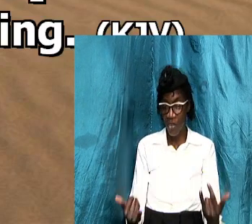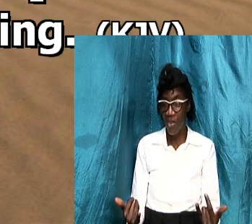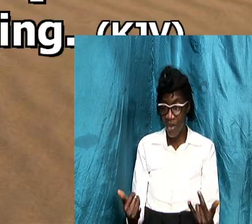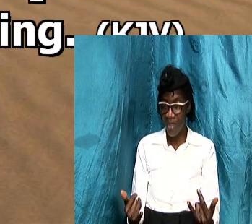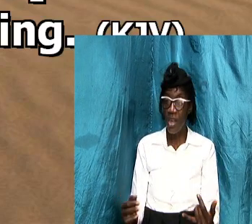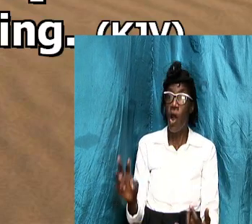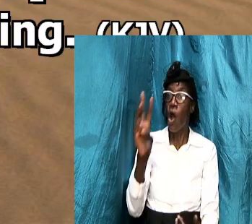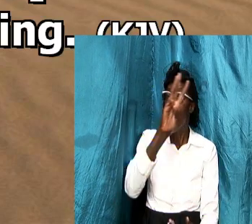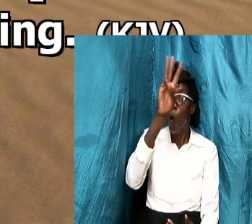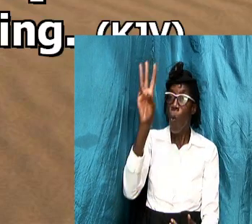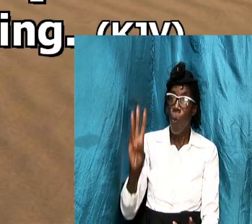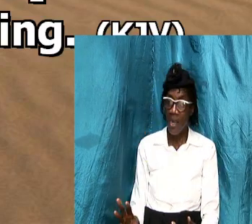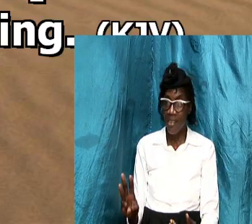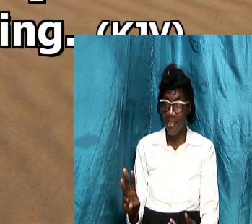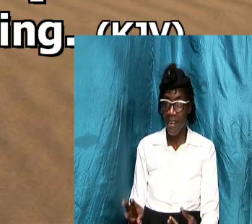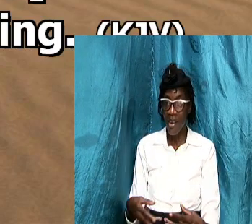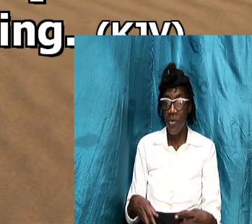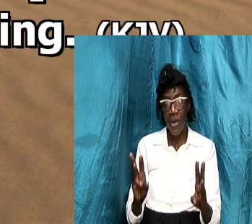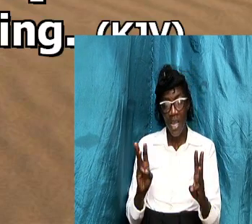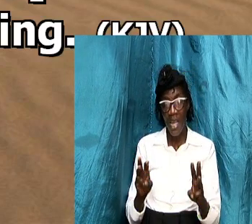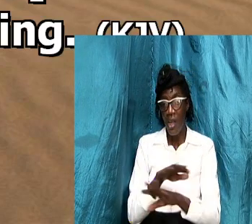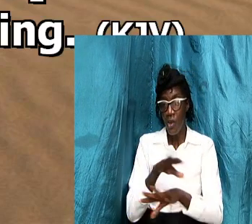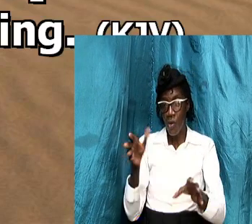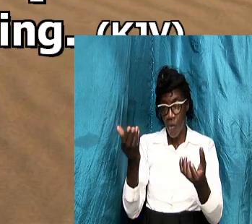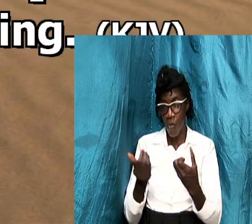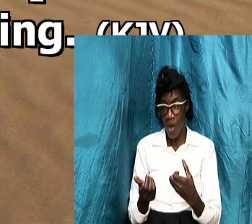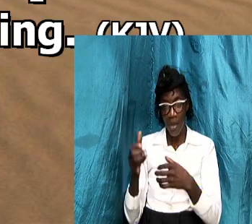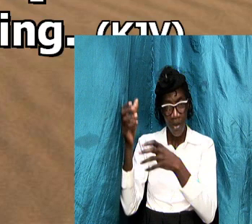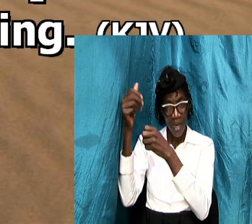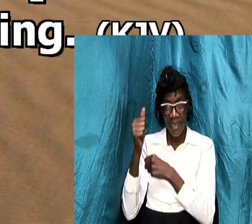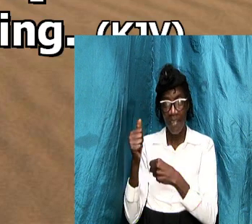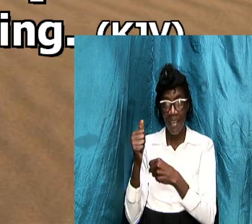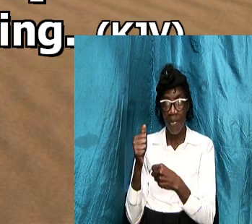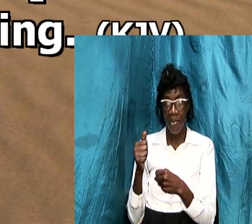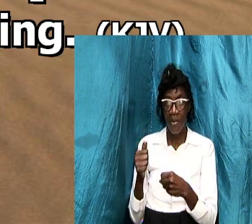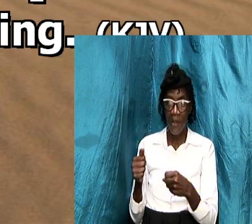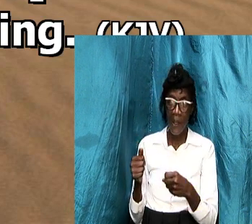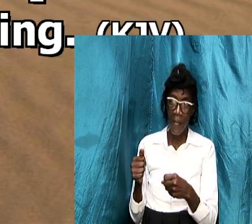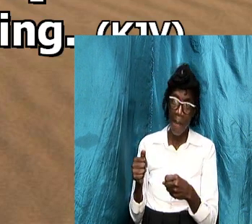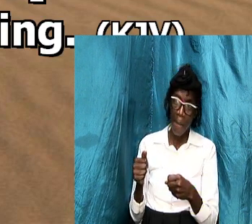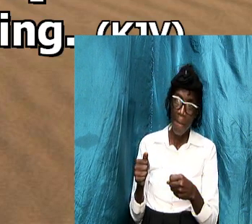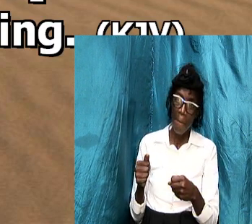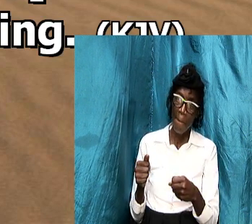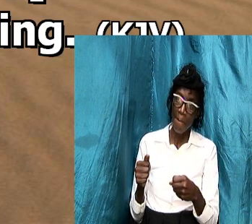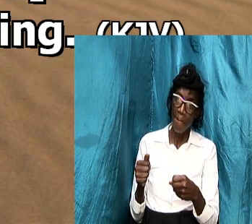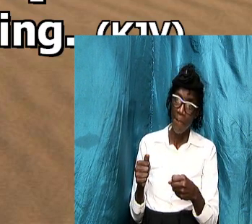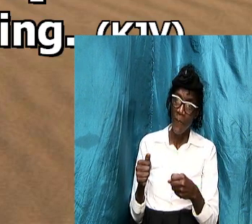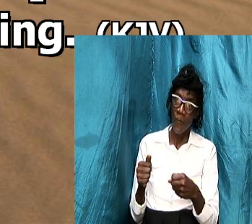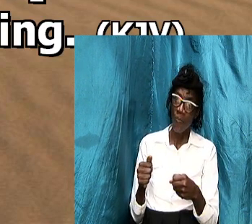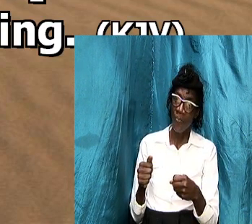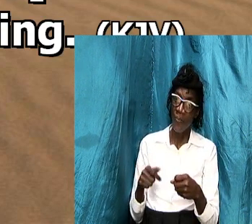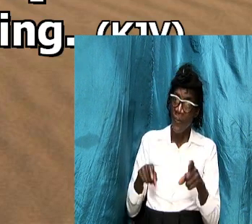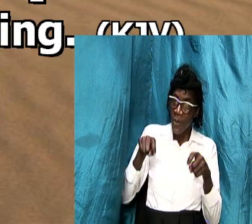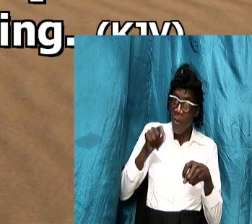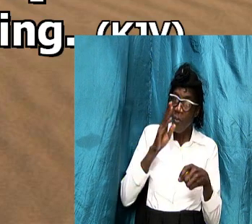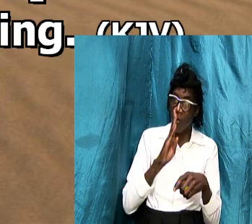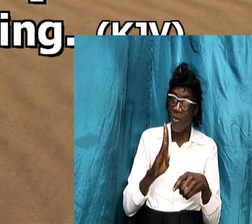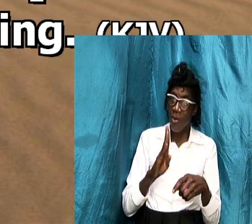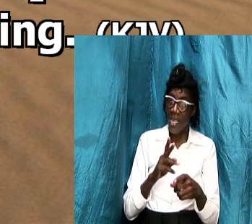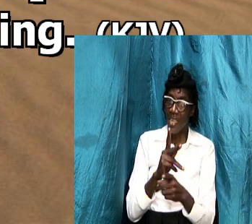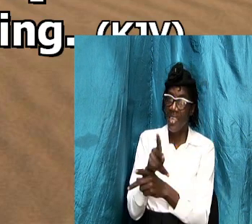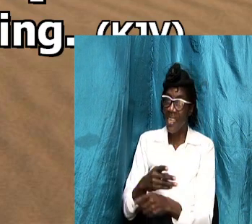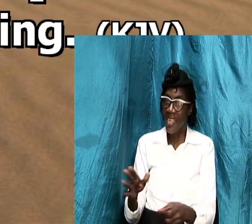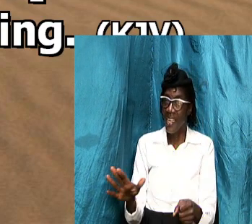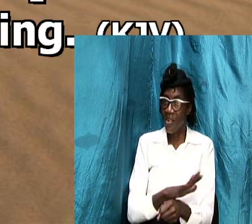we don't want to accept it let me tell us what is that play let me tell us what is at play here and we must be careful